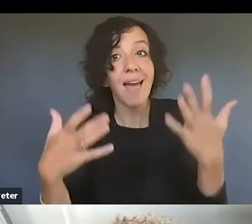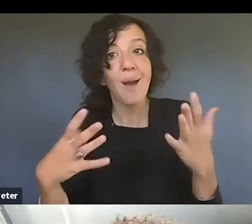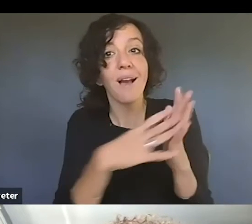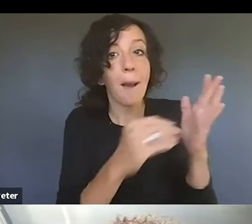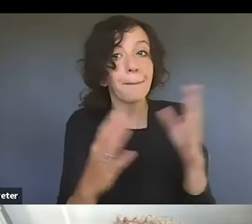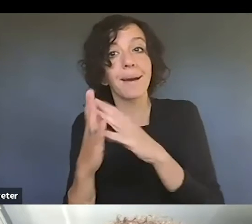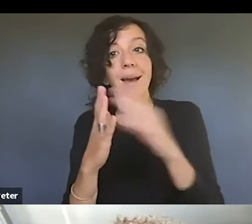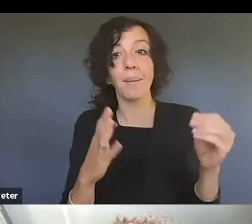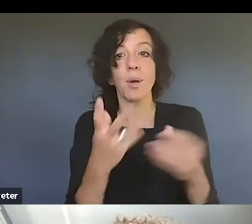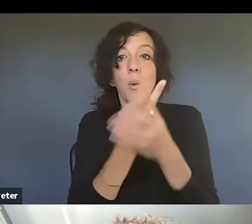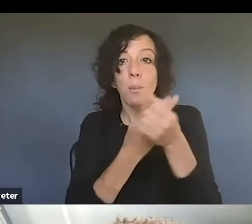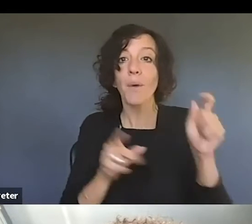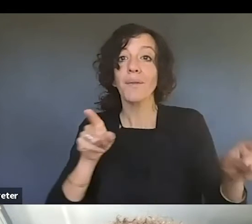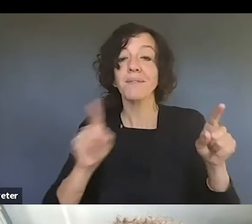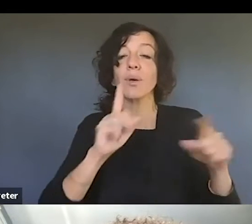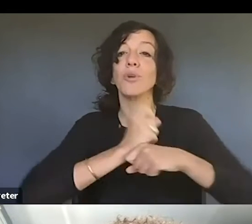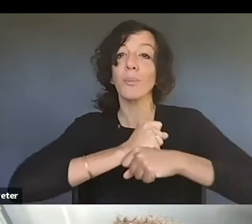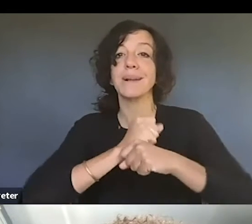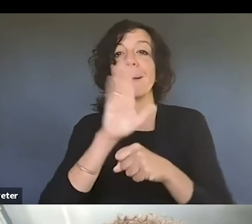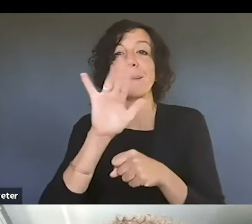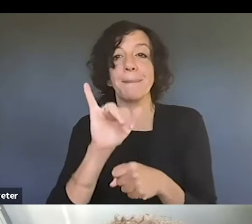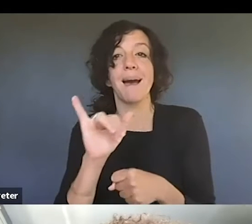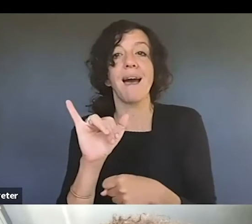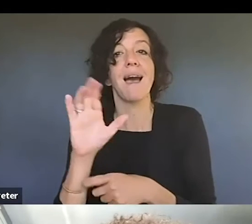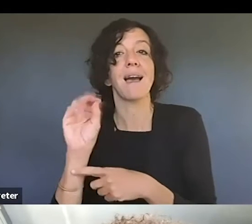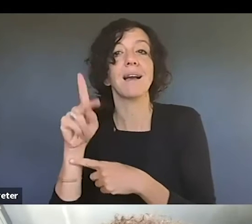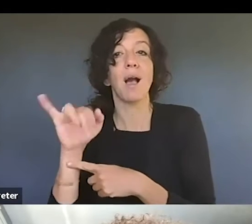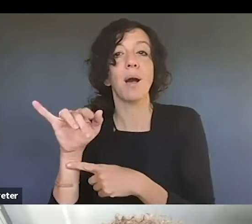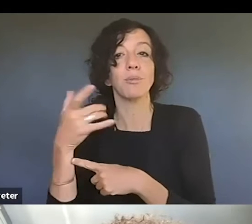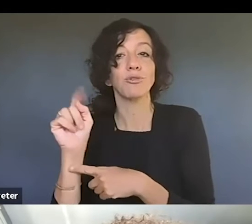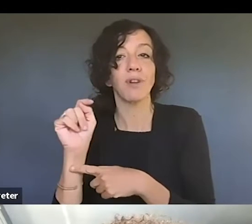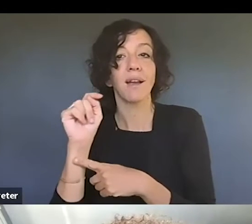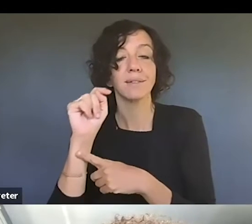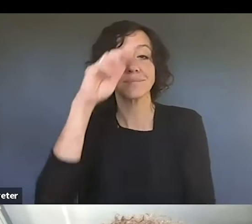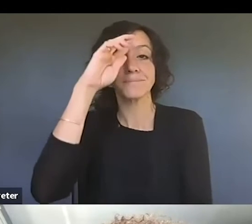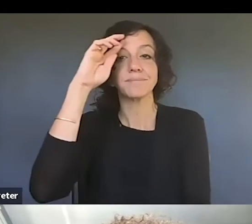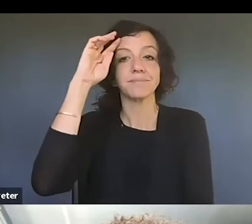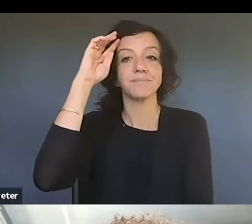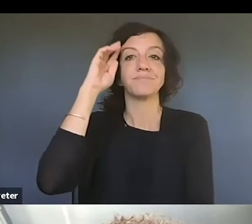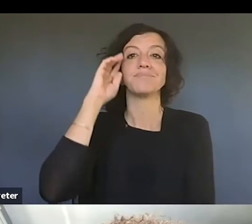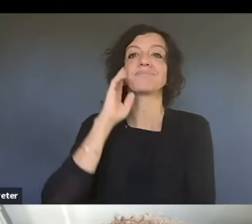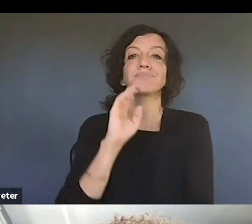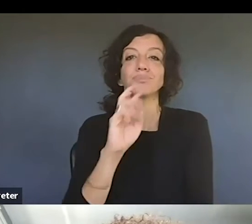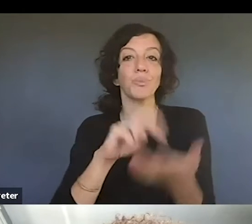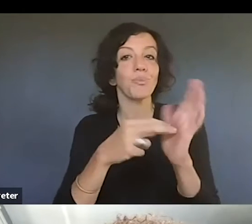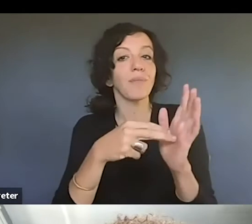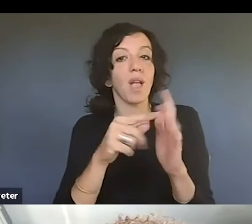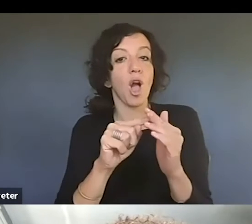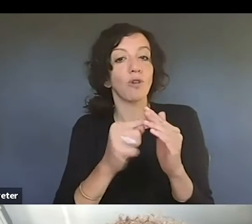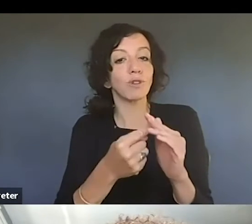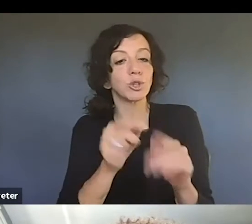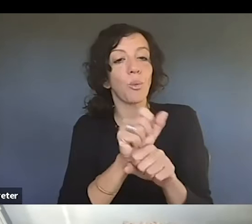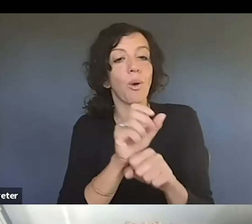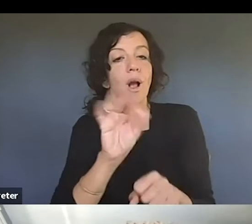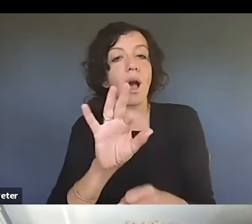both of those works would be protected by copyright. Um, all right. It's an original work of authorship. What does